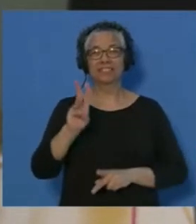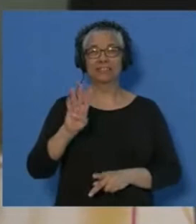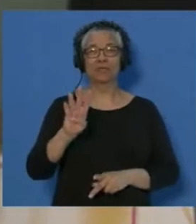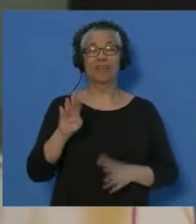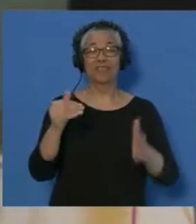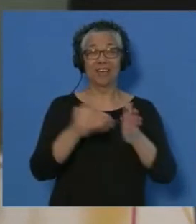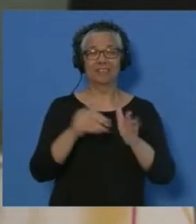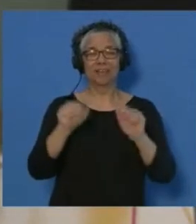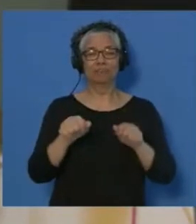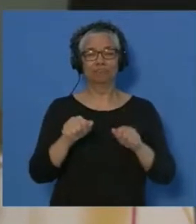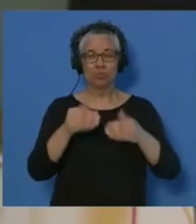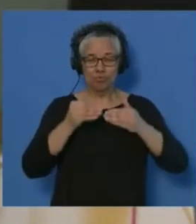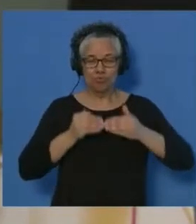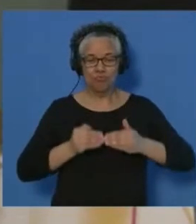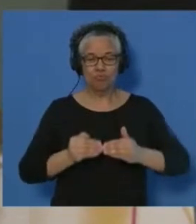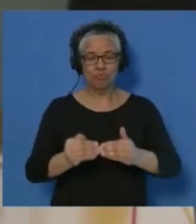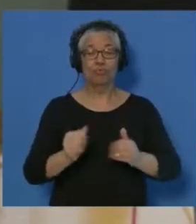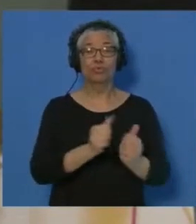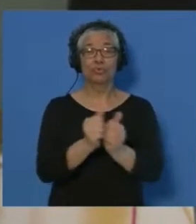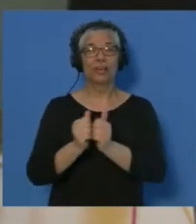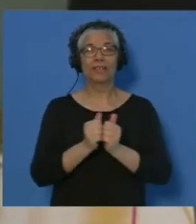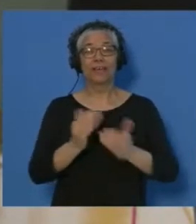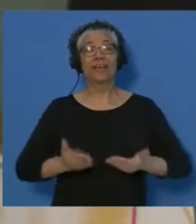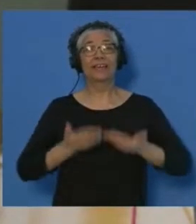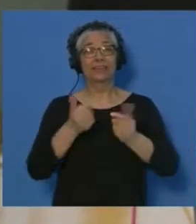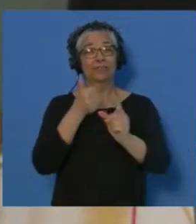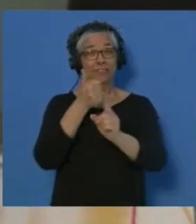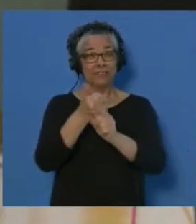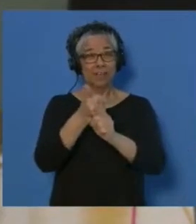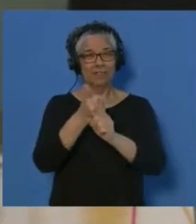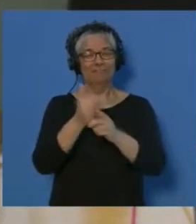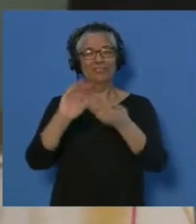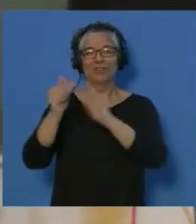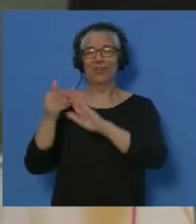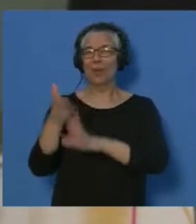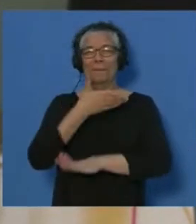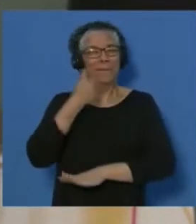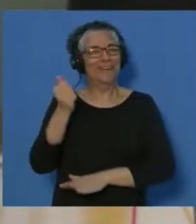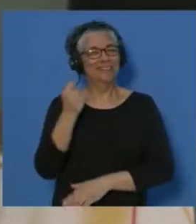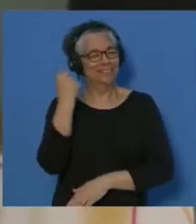together. Give yourself and your community a better understanding on how we are all doing.